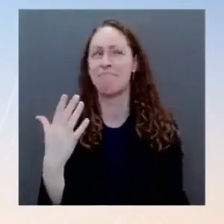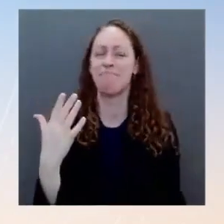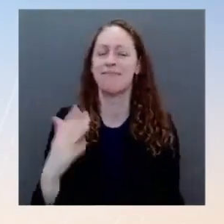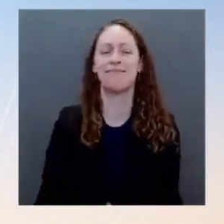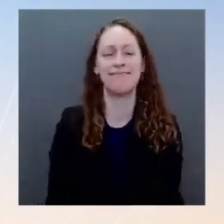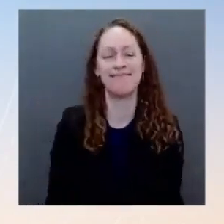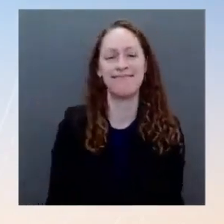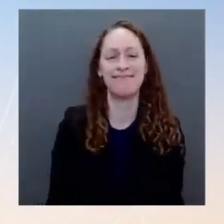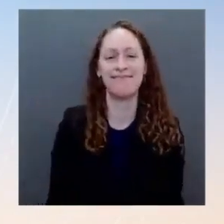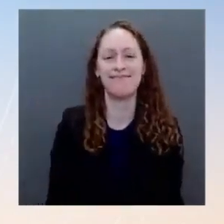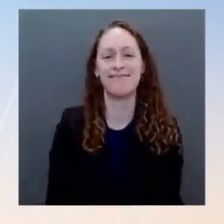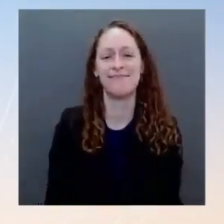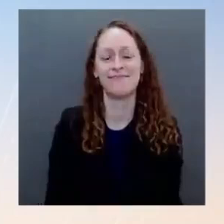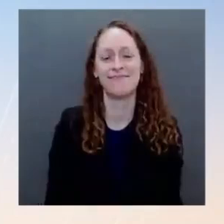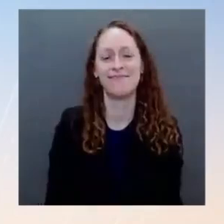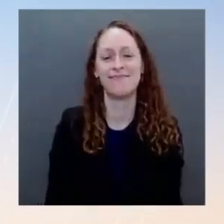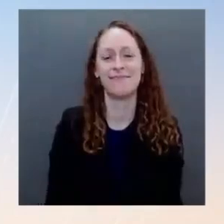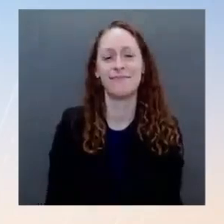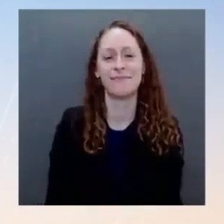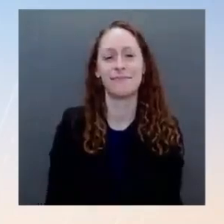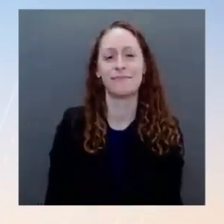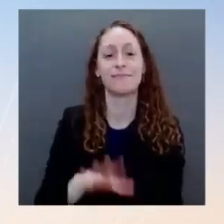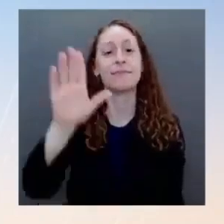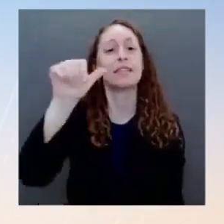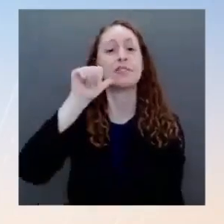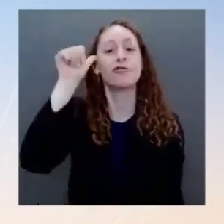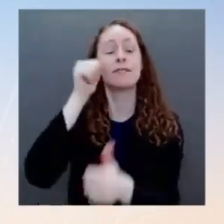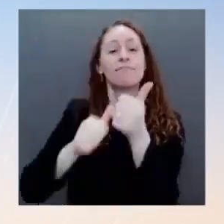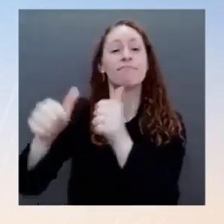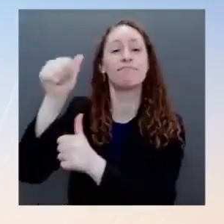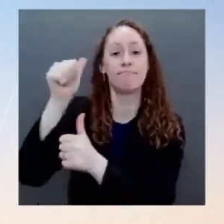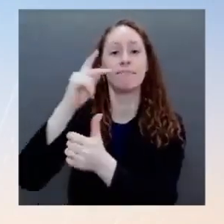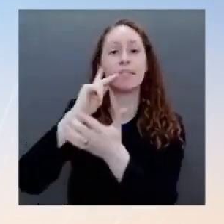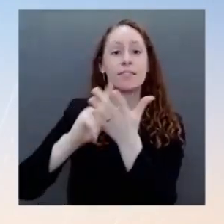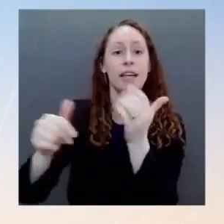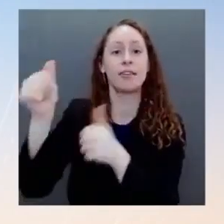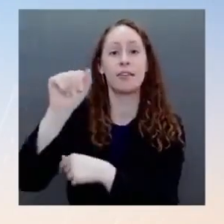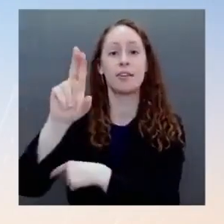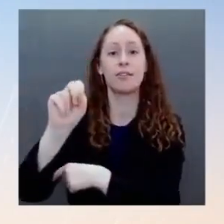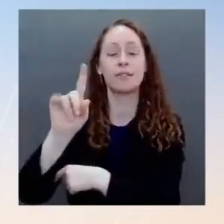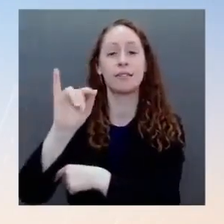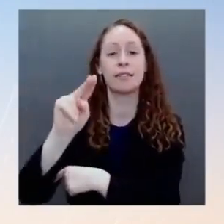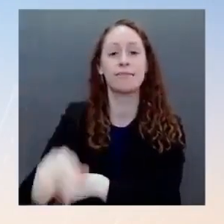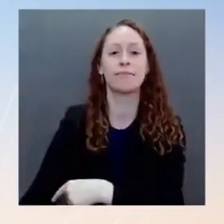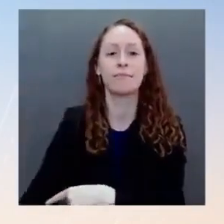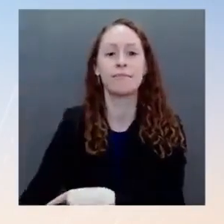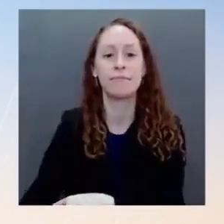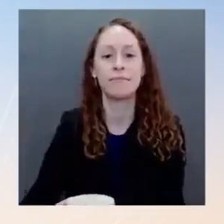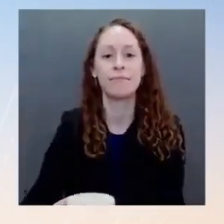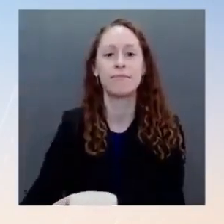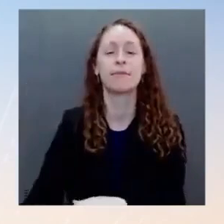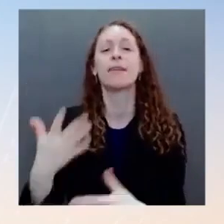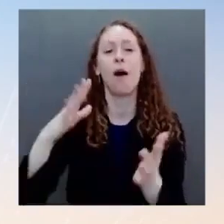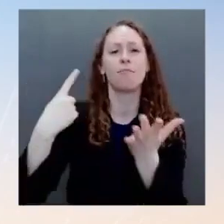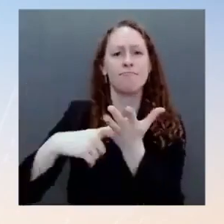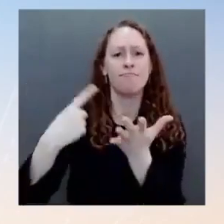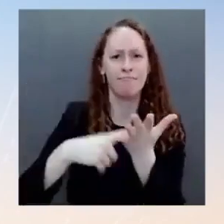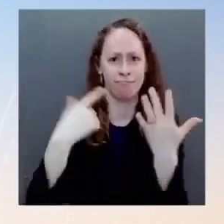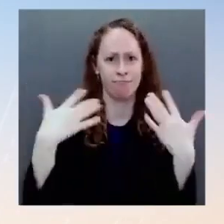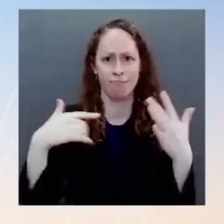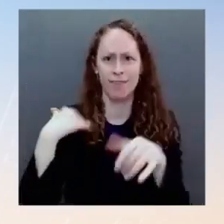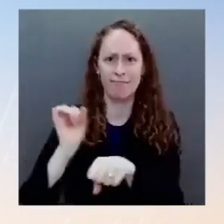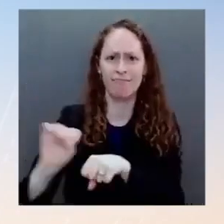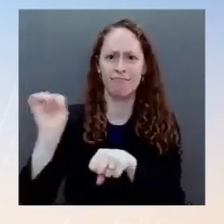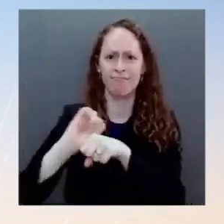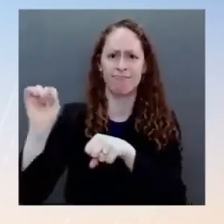the President on the tremendous work that's being done to support our hospitals right now. At FEMA, we've been part of this COVID mission